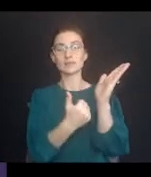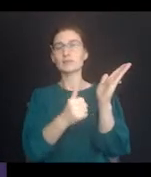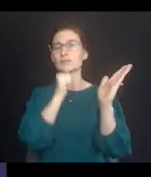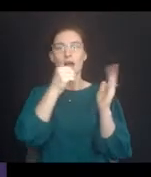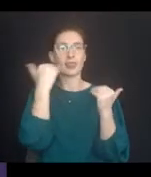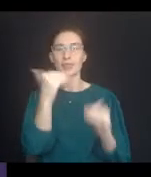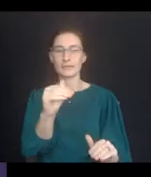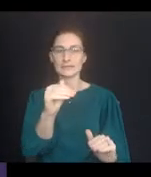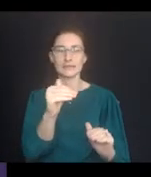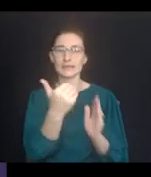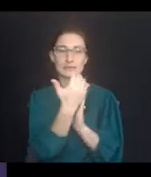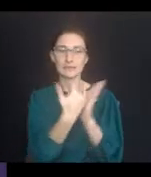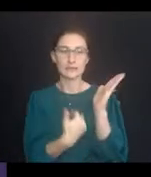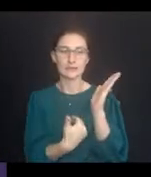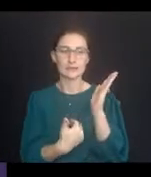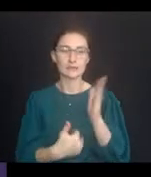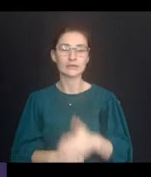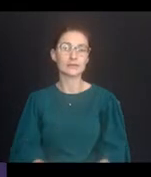exhaustive.